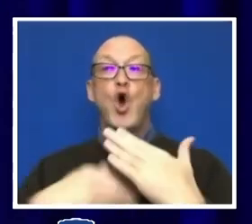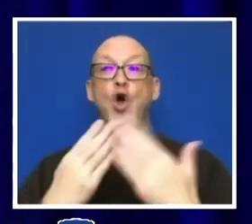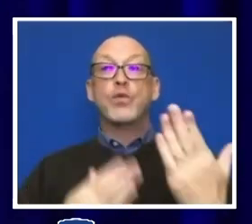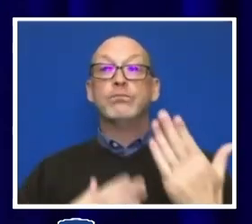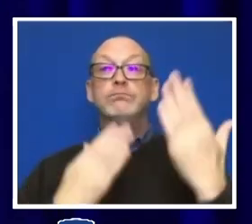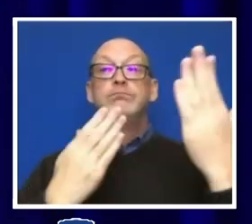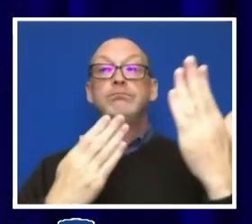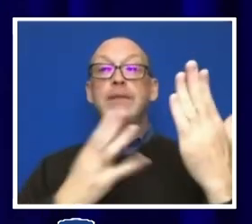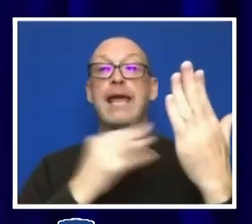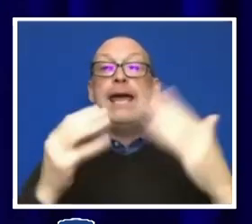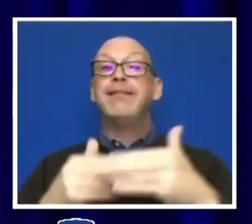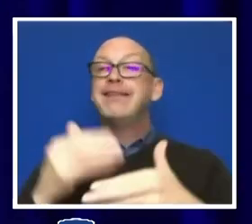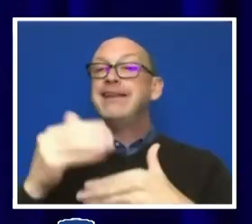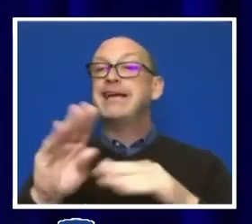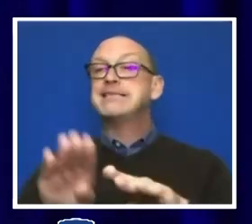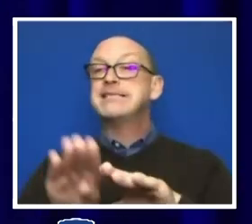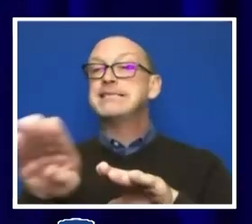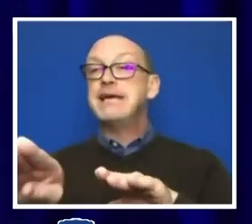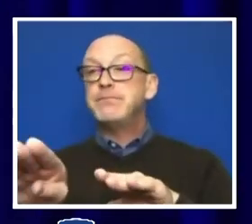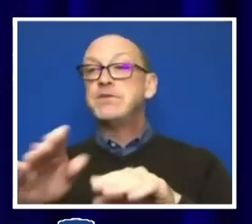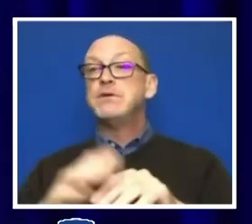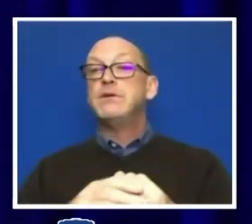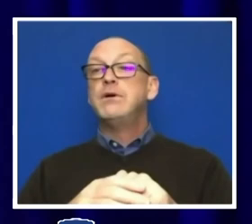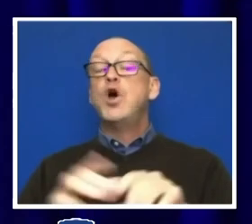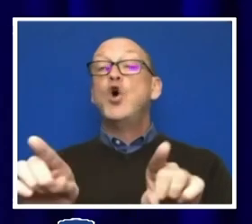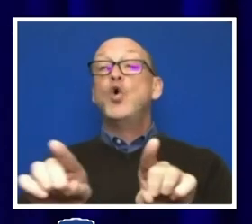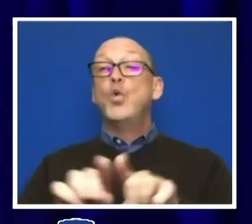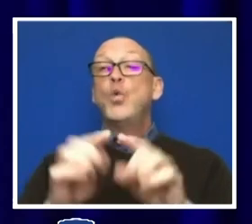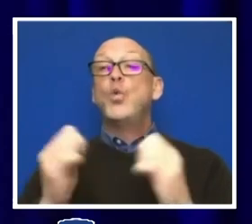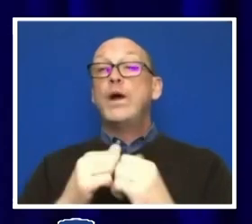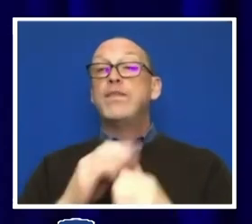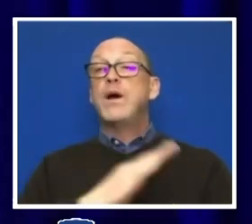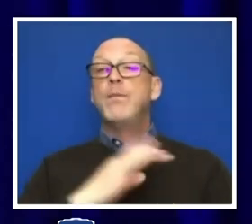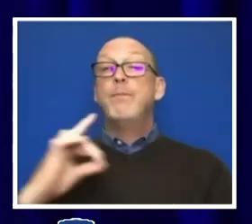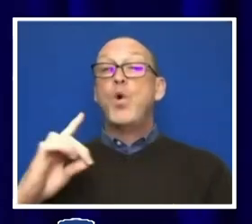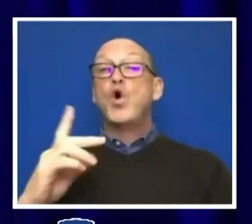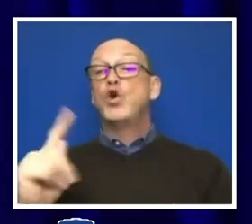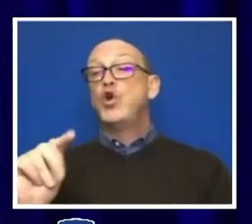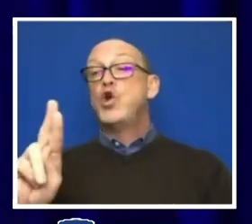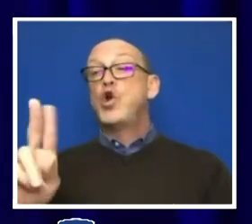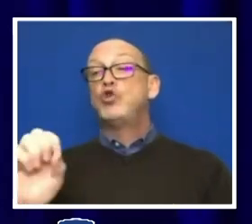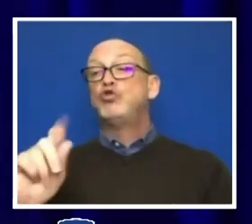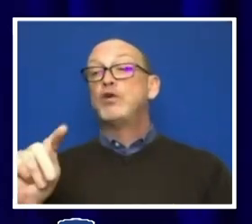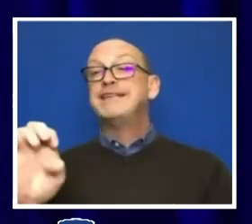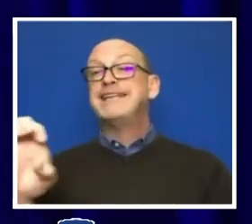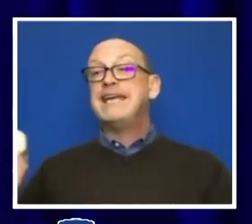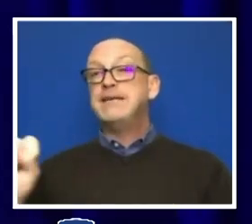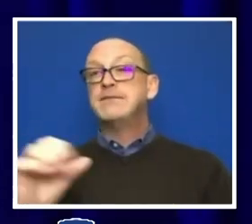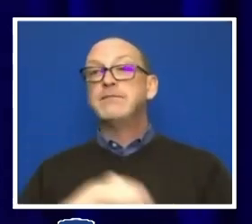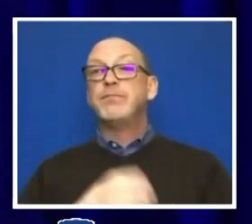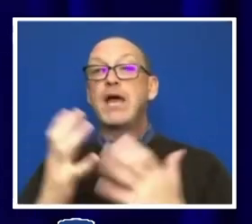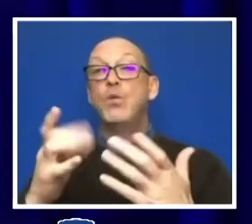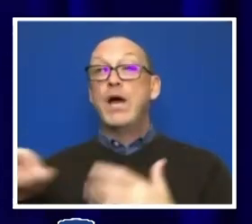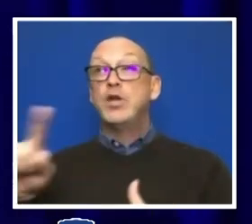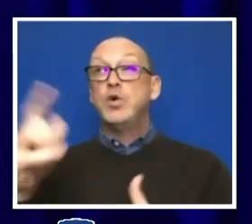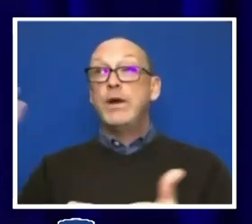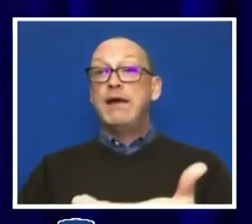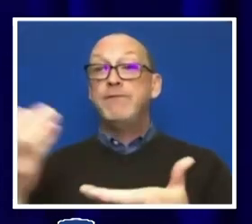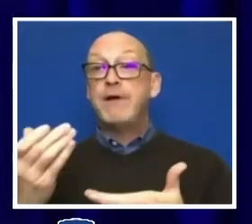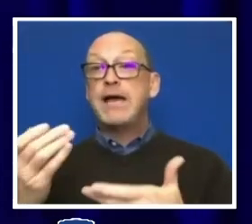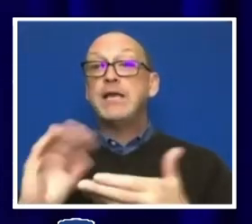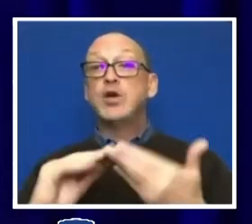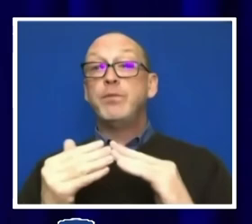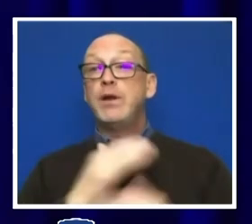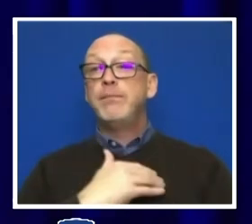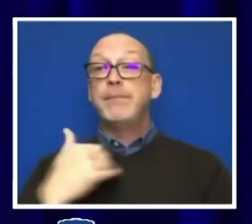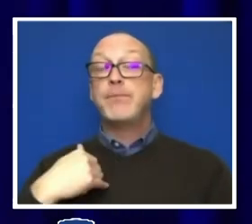the next steps, as well as with our Board of Trustees. I would like to invite community members to continue to submit